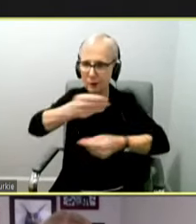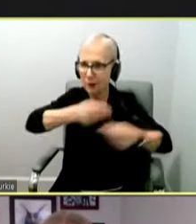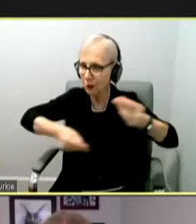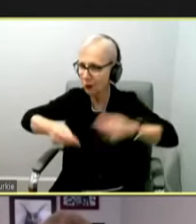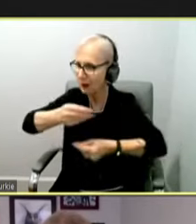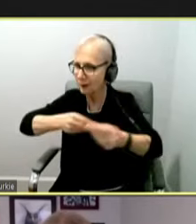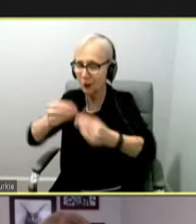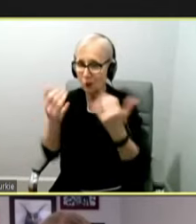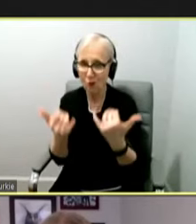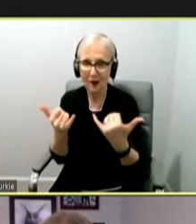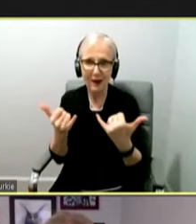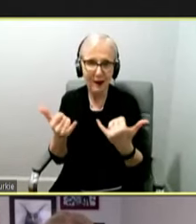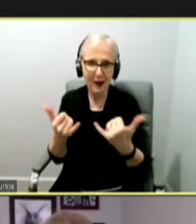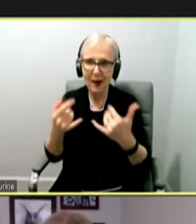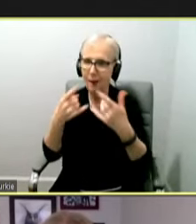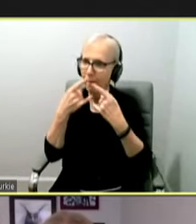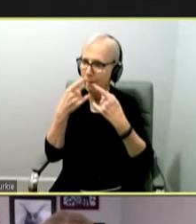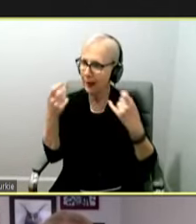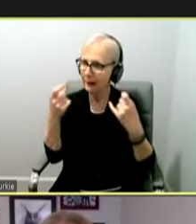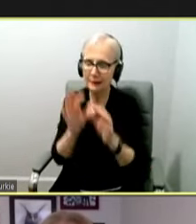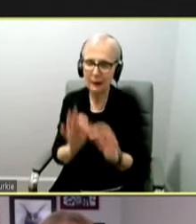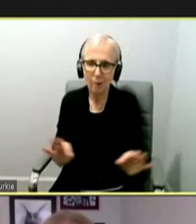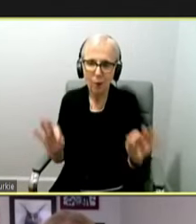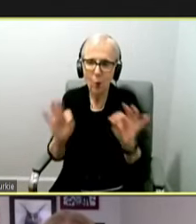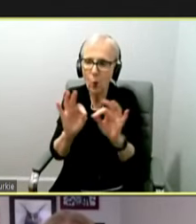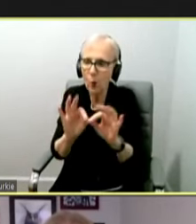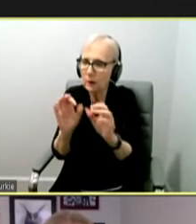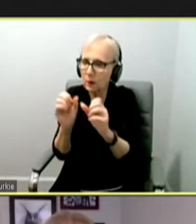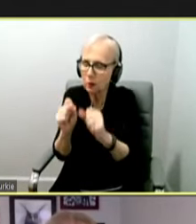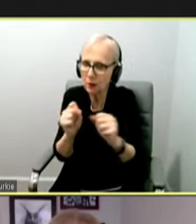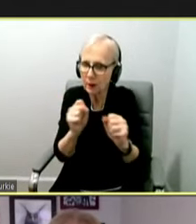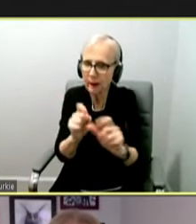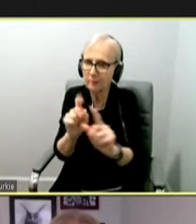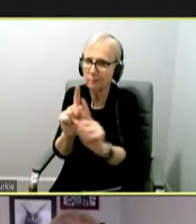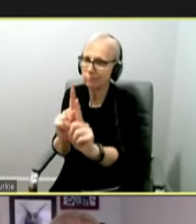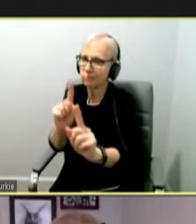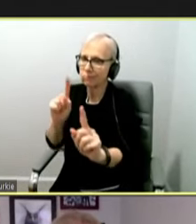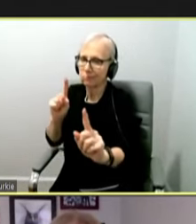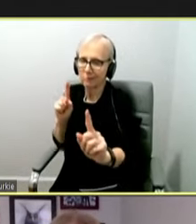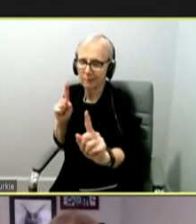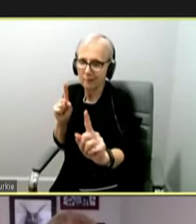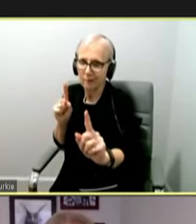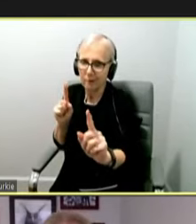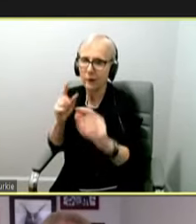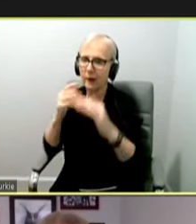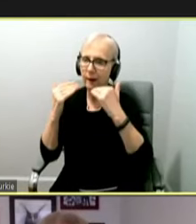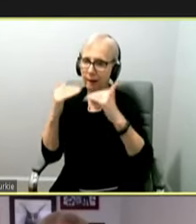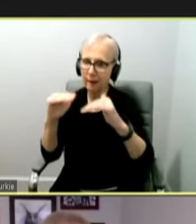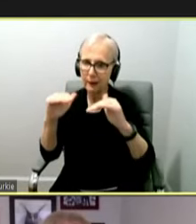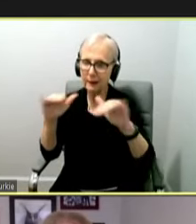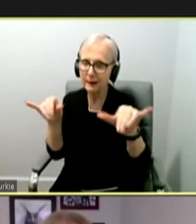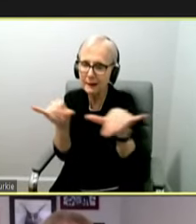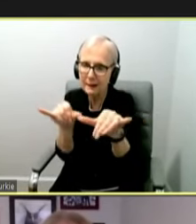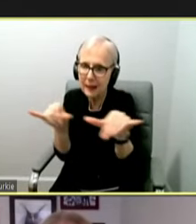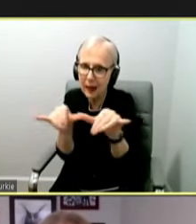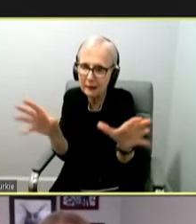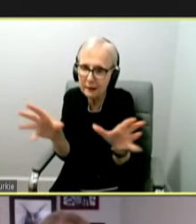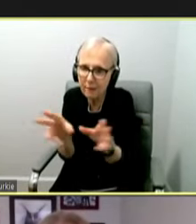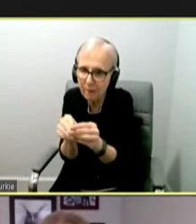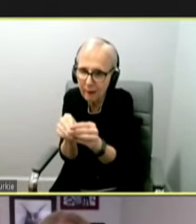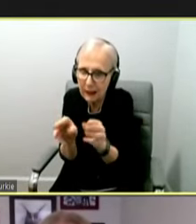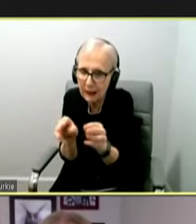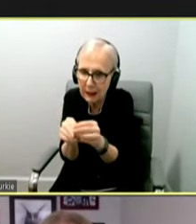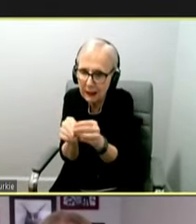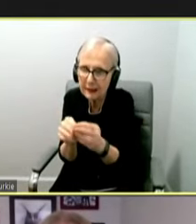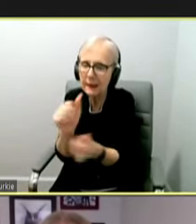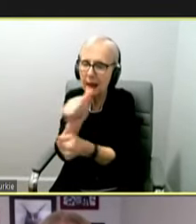so masks are an important strategy. Same thing with physical distancing, limiting the size of gatherings, hand washing, all of those things that